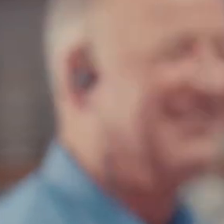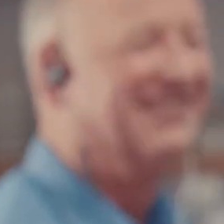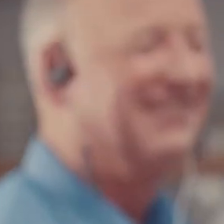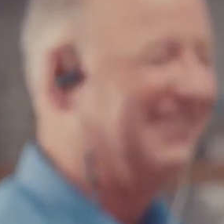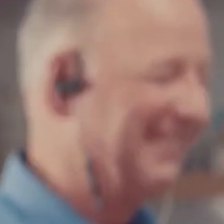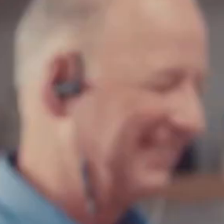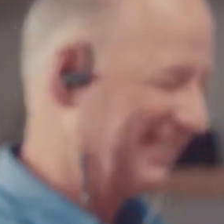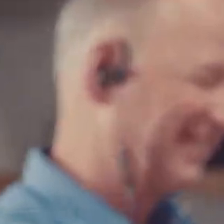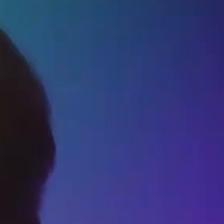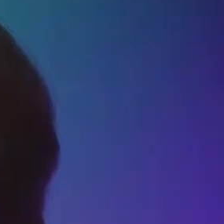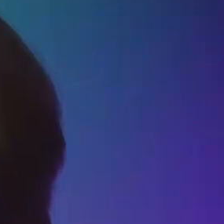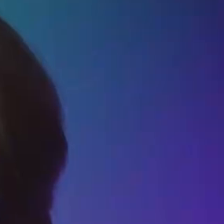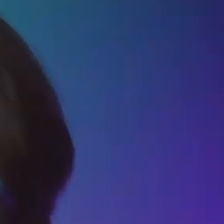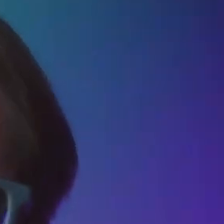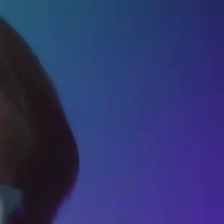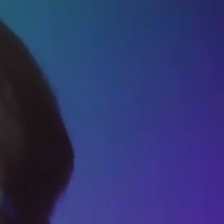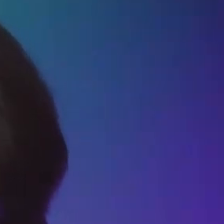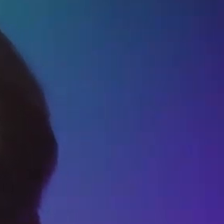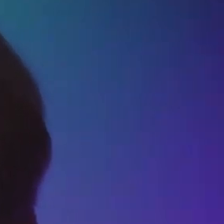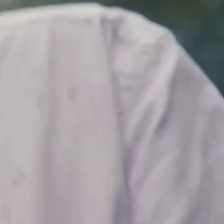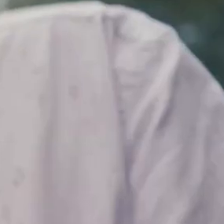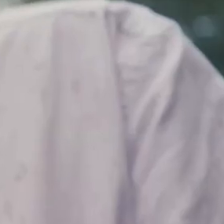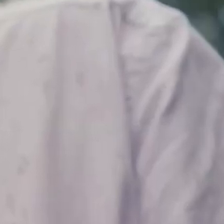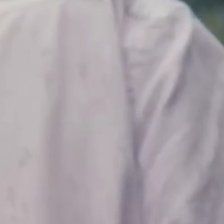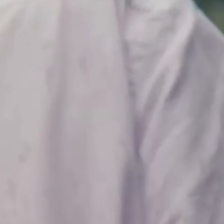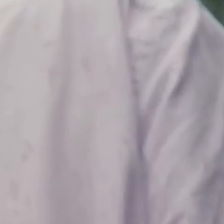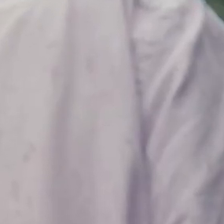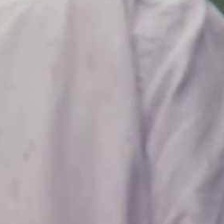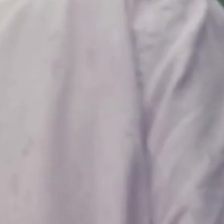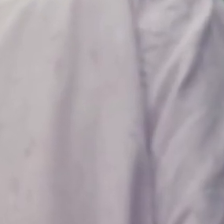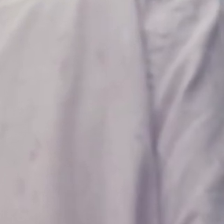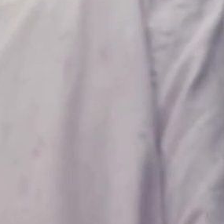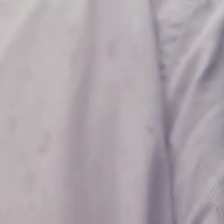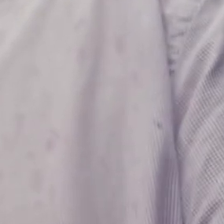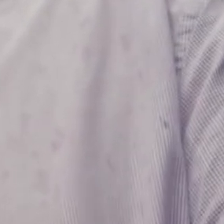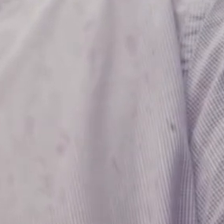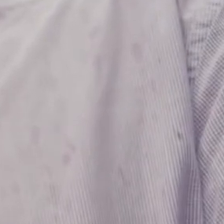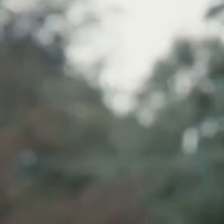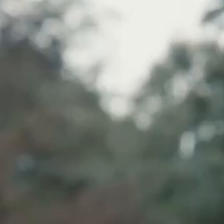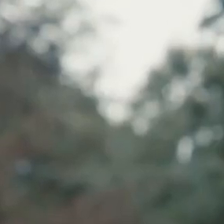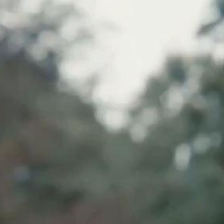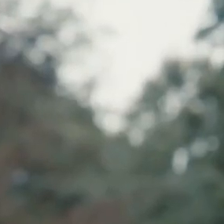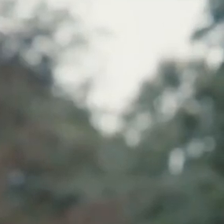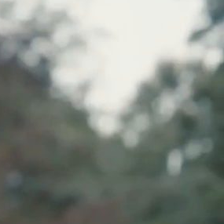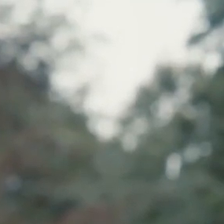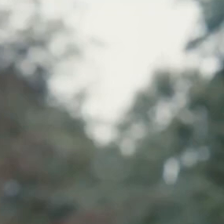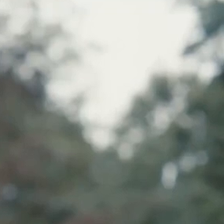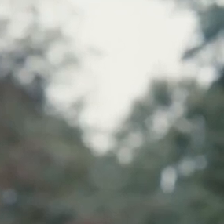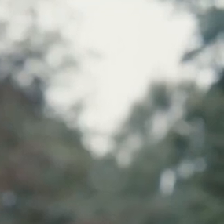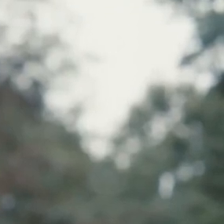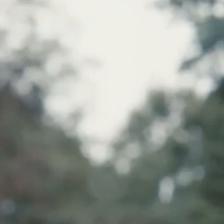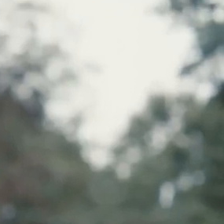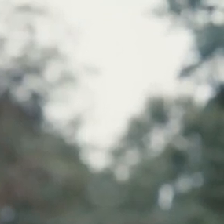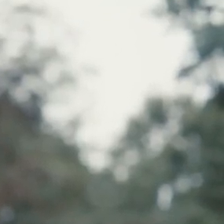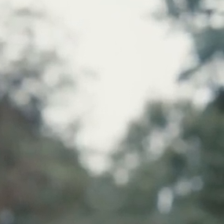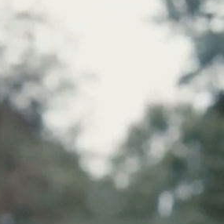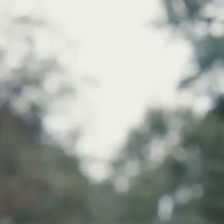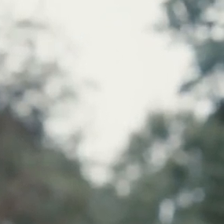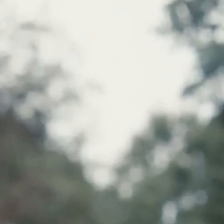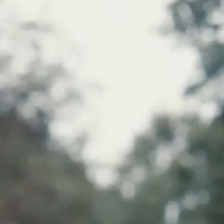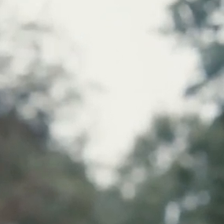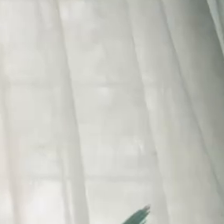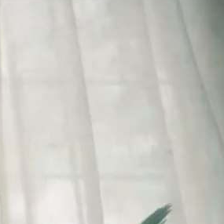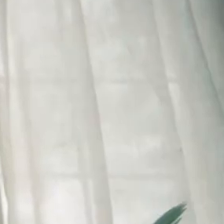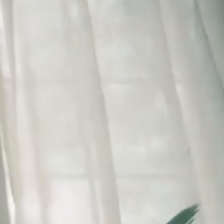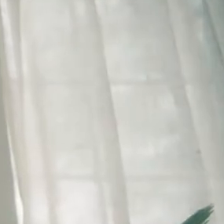game. If you keep trash talking me, I don't hear nothing because I got both my championship rings in my ears. So I'm kind of like Teflon.